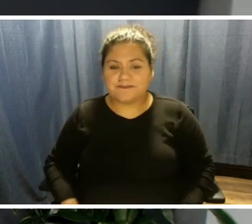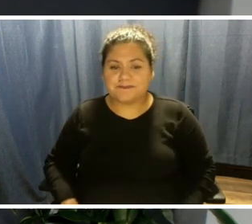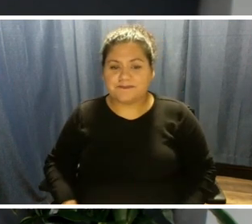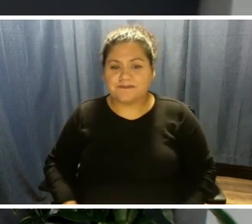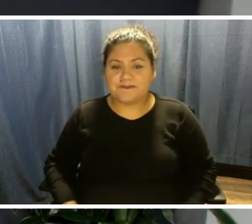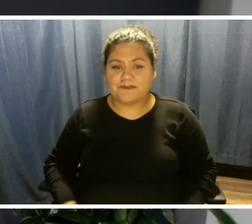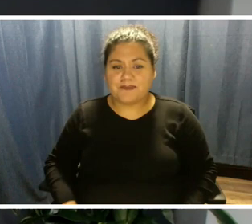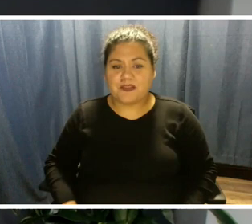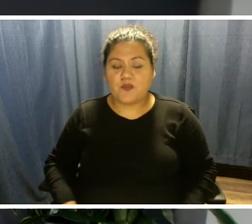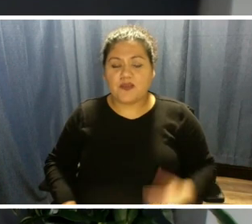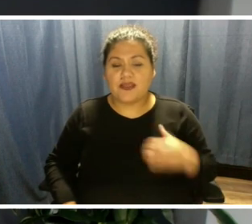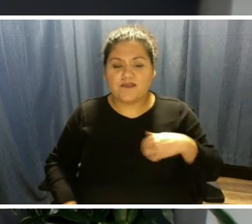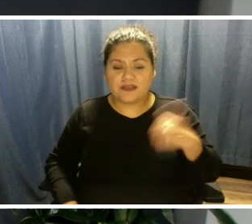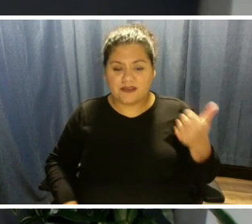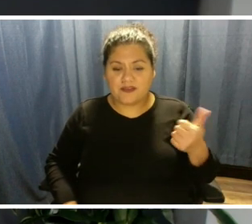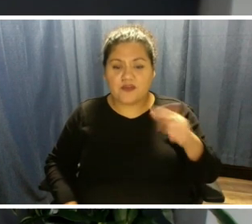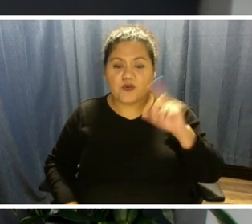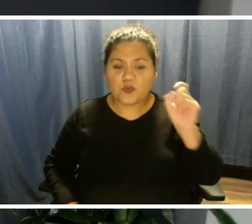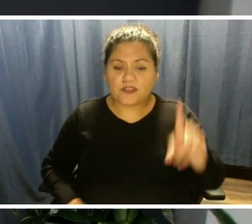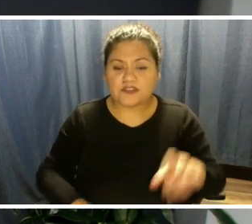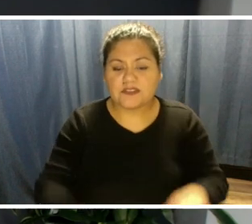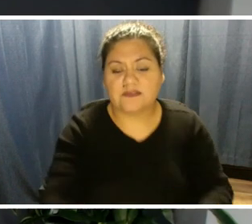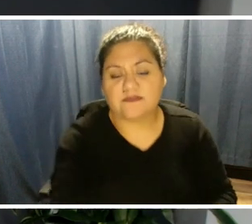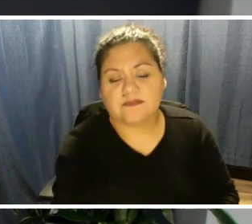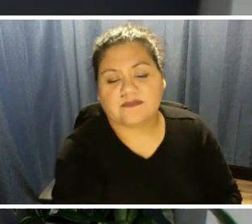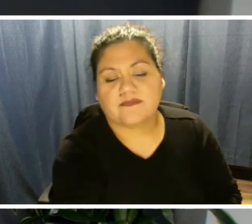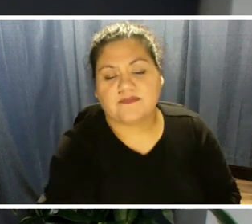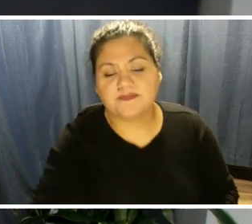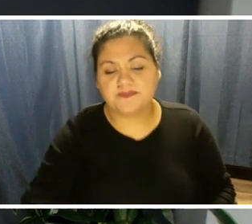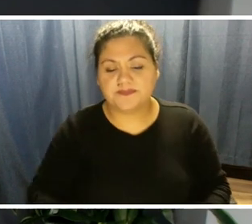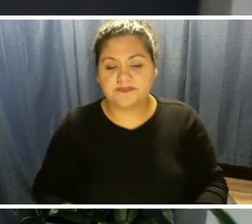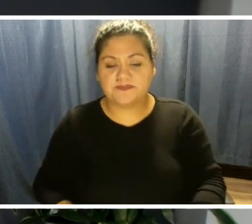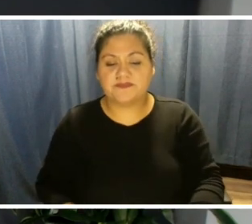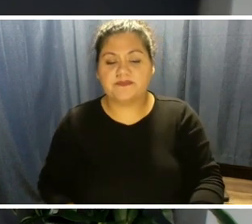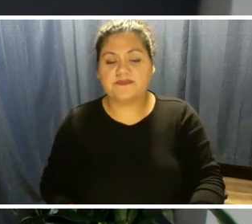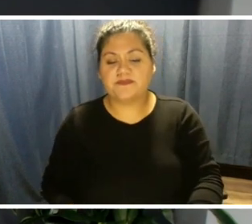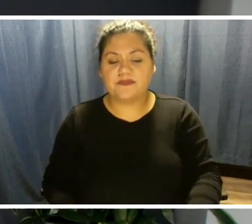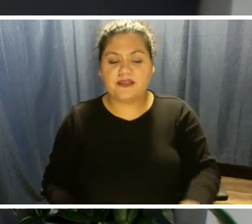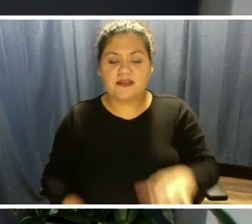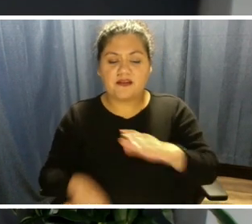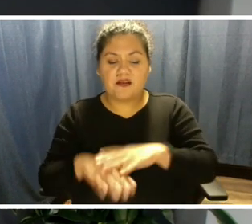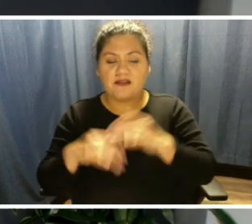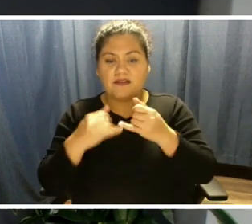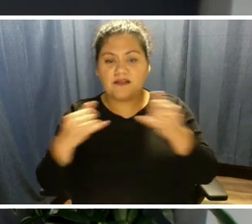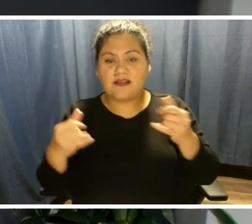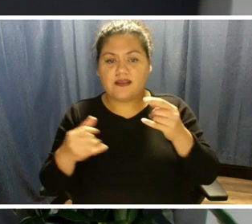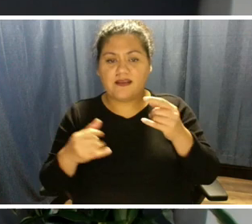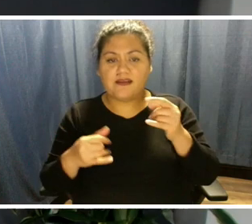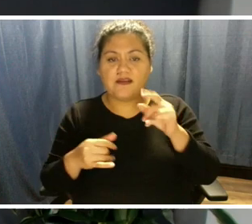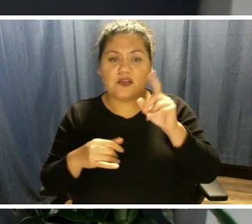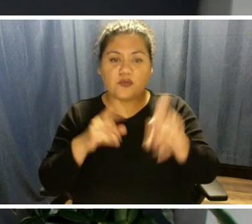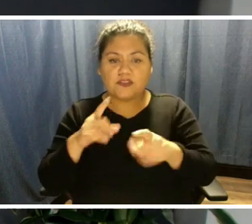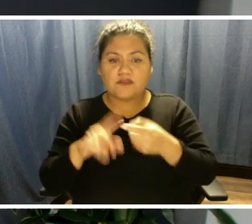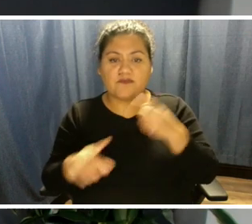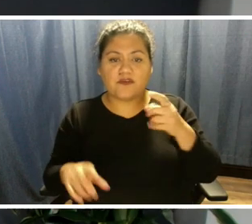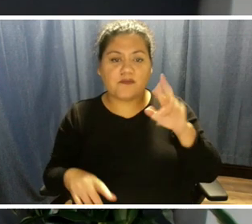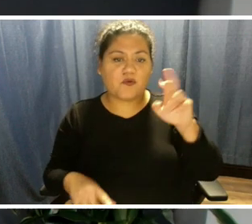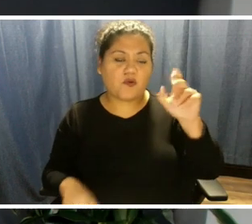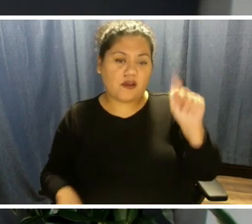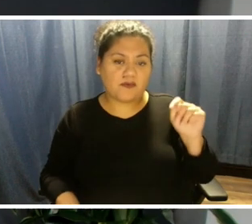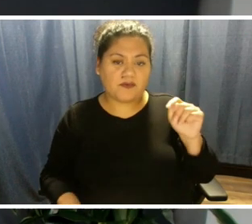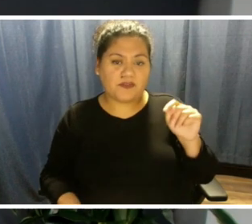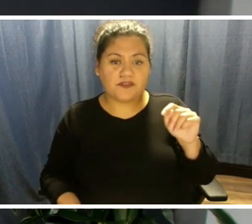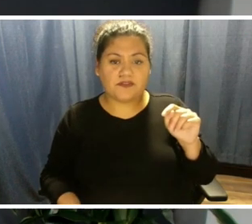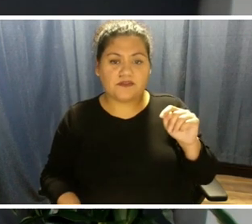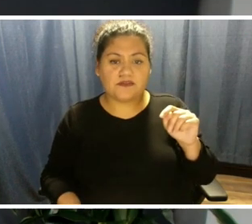another question, a live, an online caller, sorry, an online question from a Robert that we'll go to.